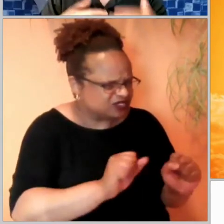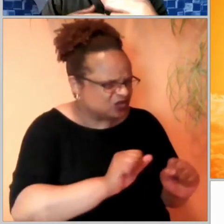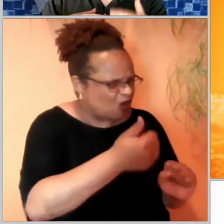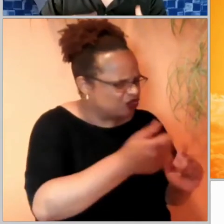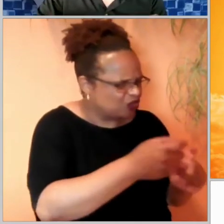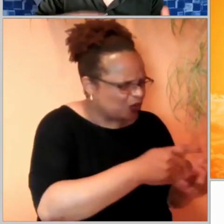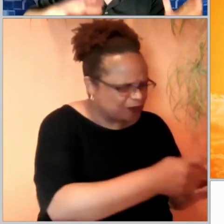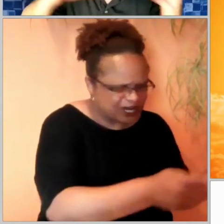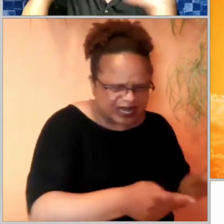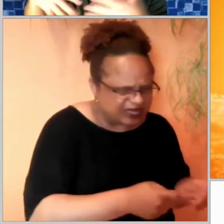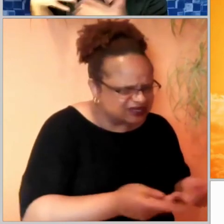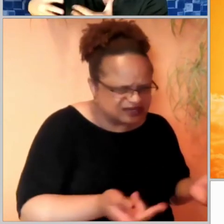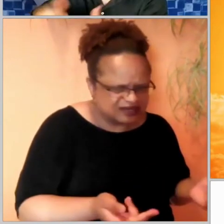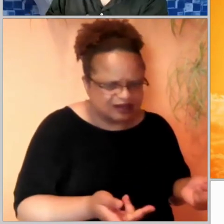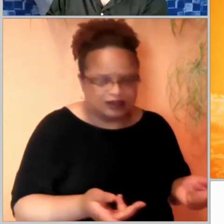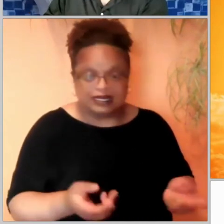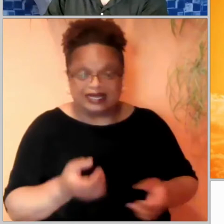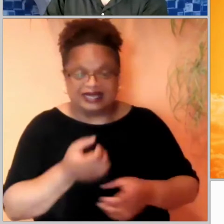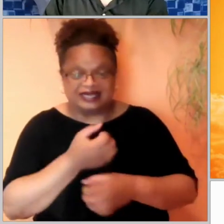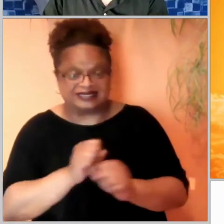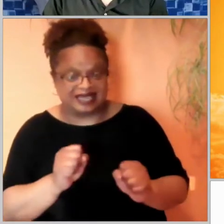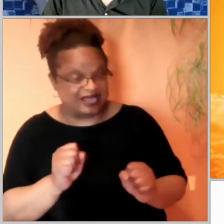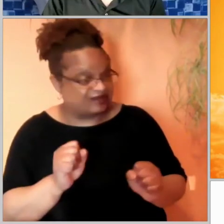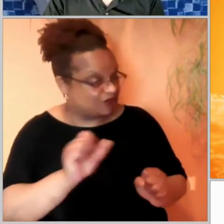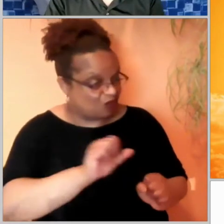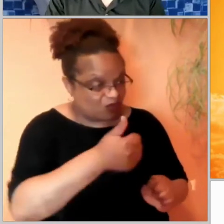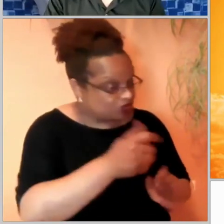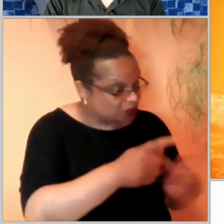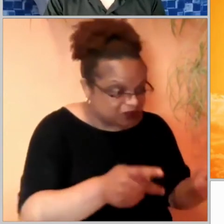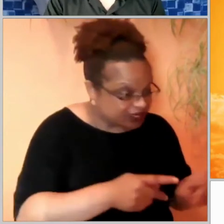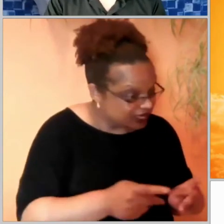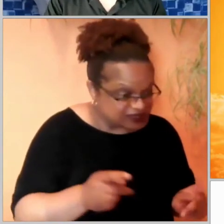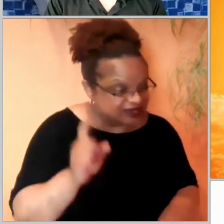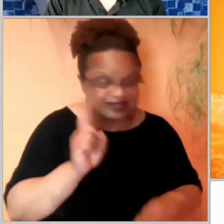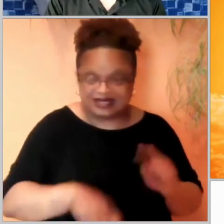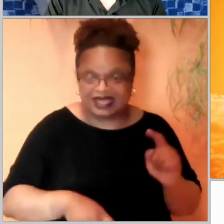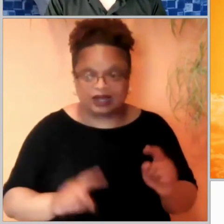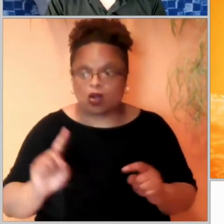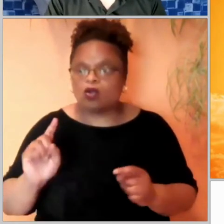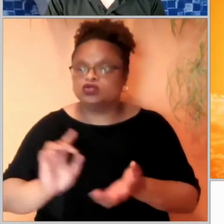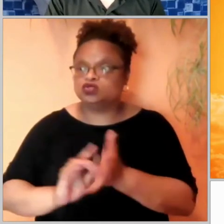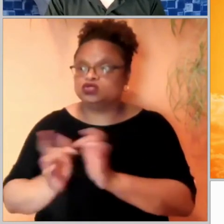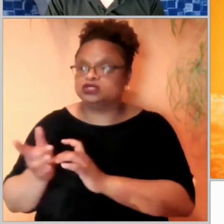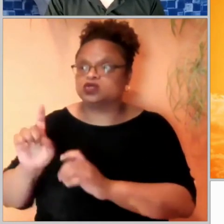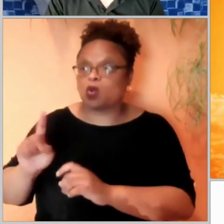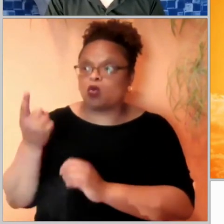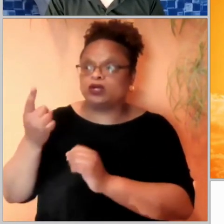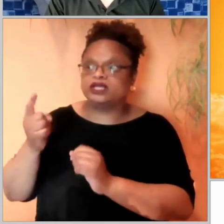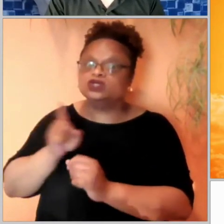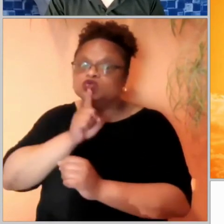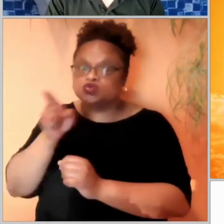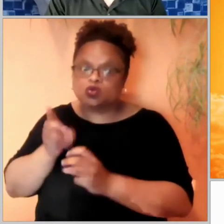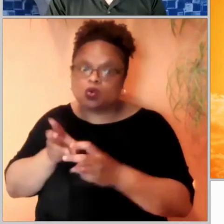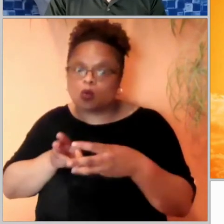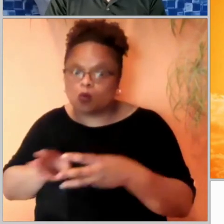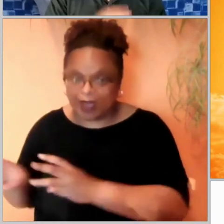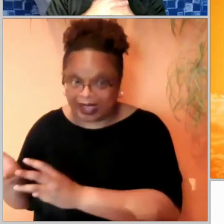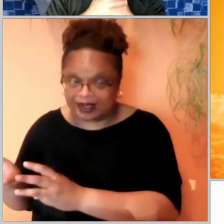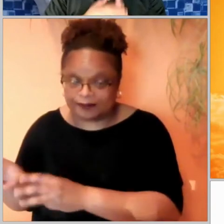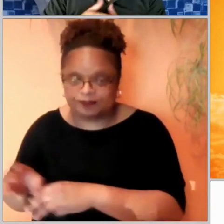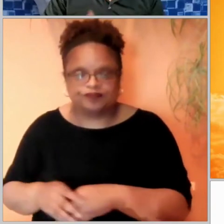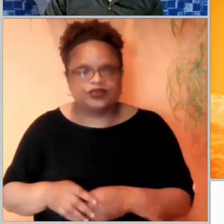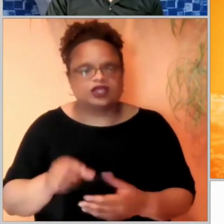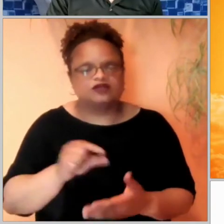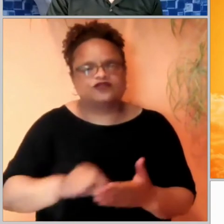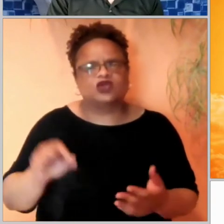peace, or our safety from this world, we're not really going to have it. Jesus is the only true way. In